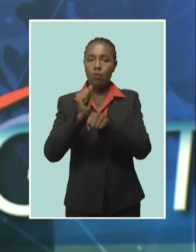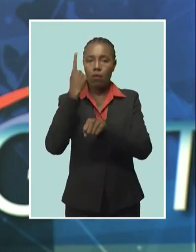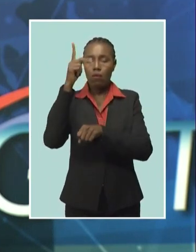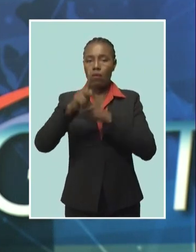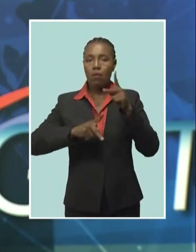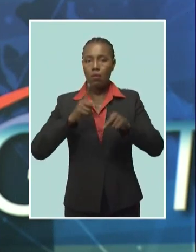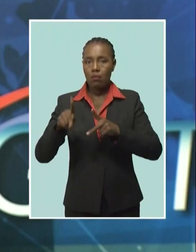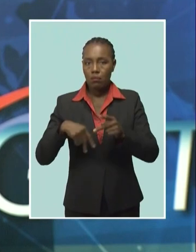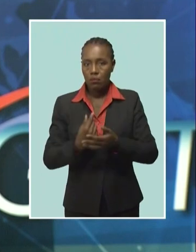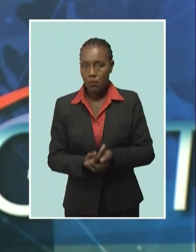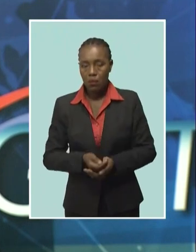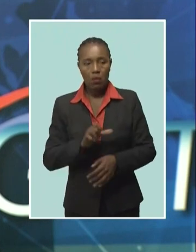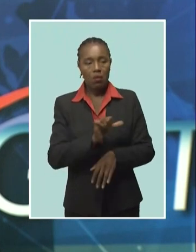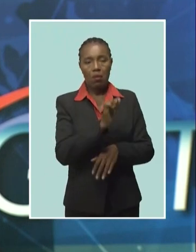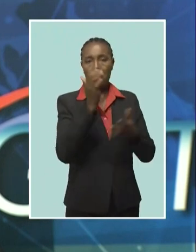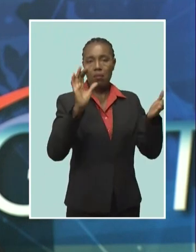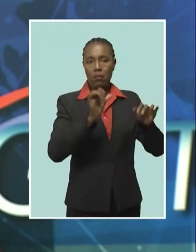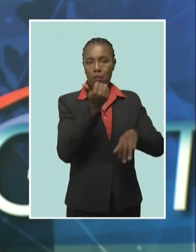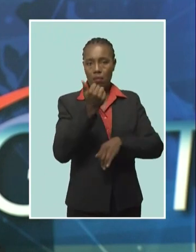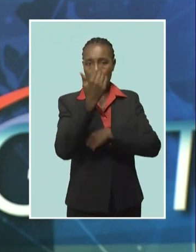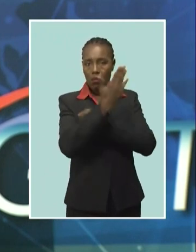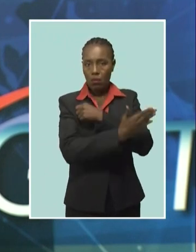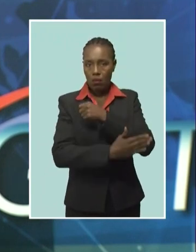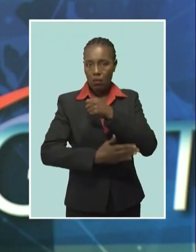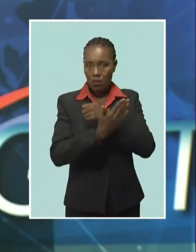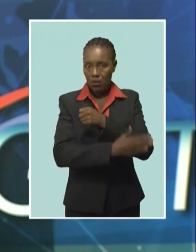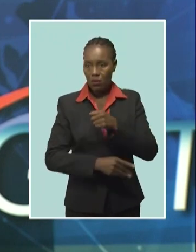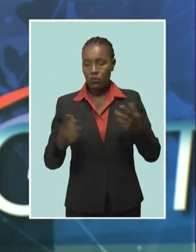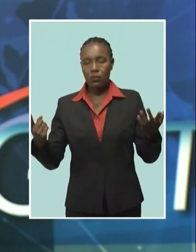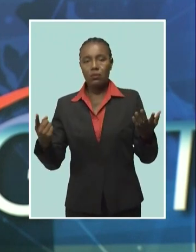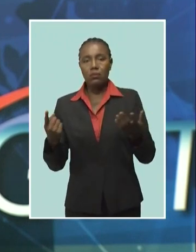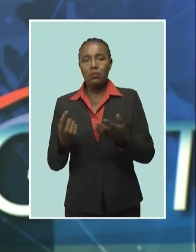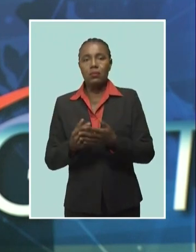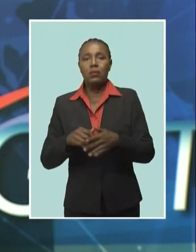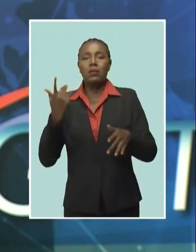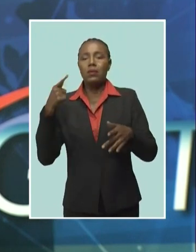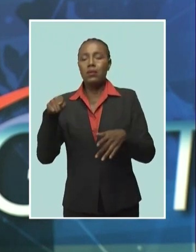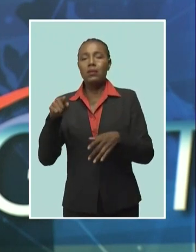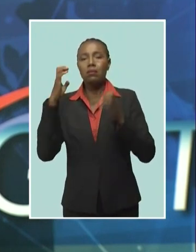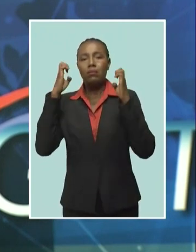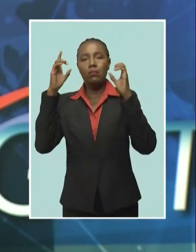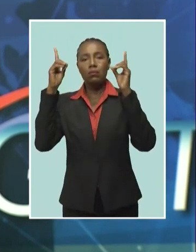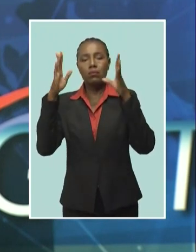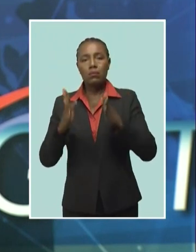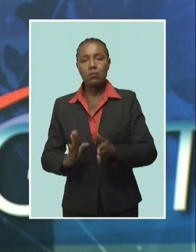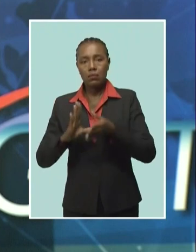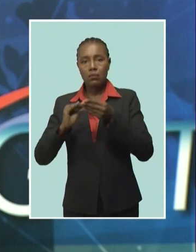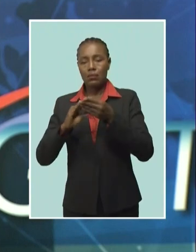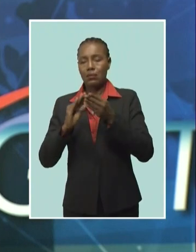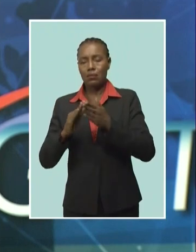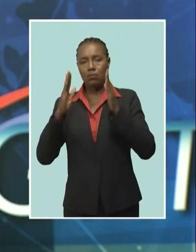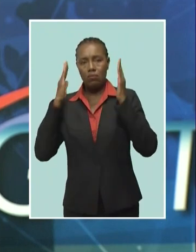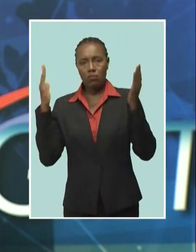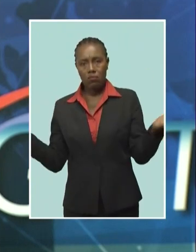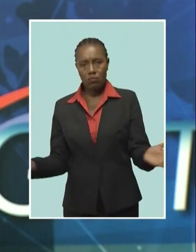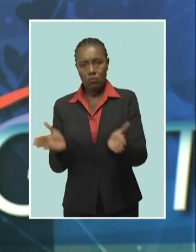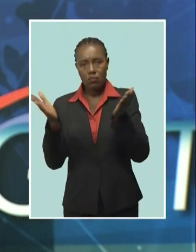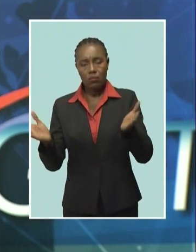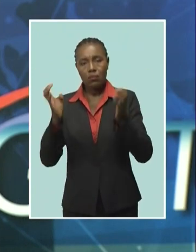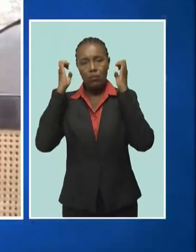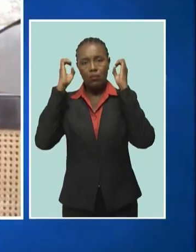unlike some first-world countries. Senator Morris, a veteran educator, is in support of education reform.